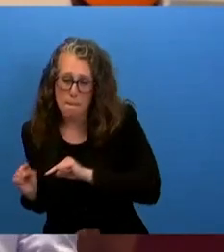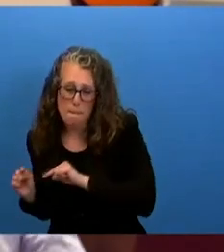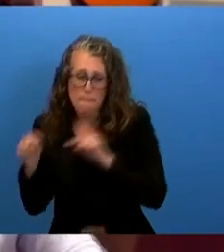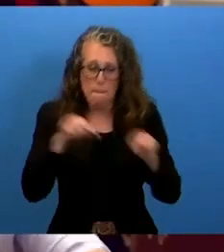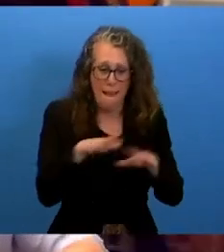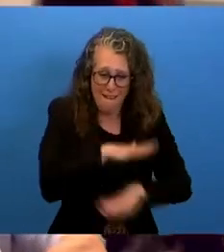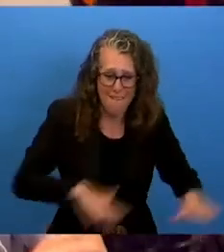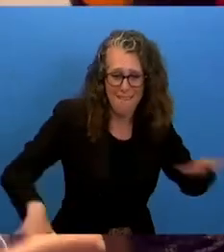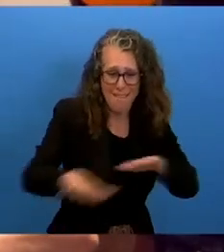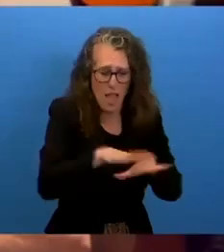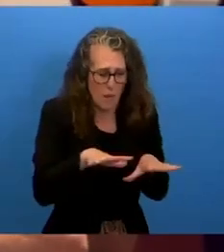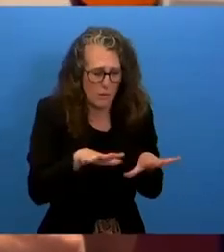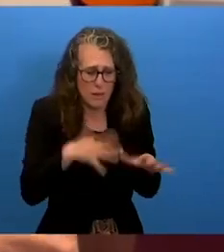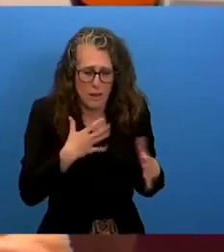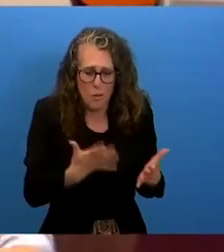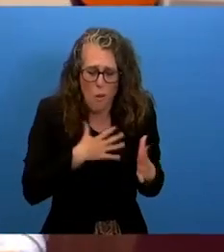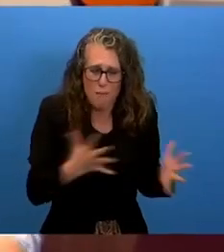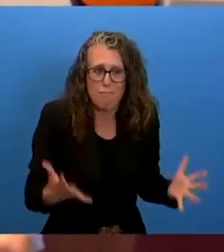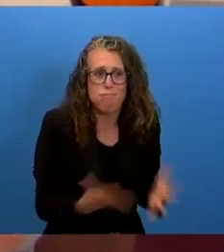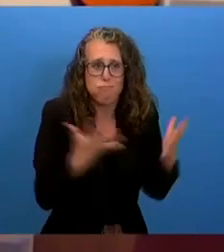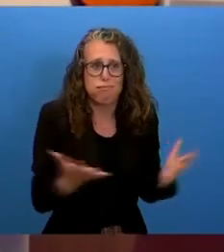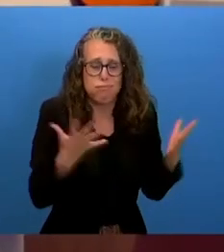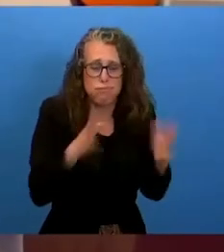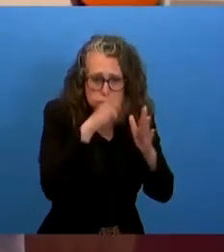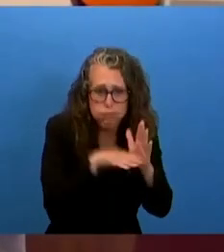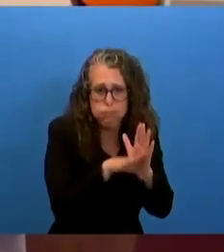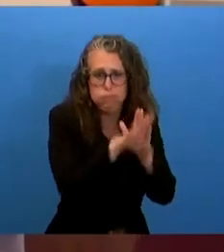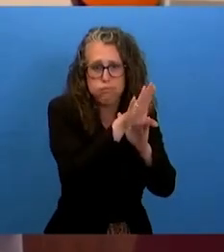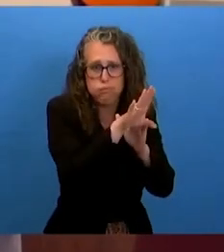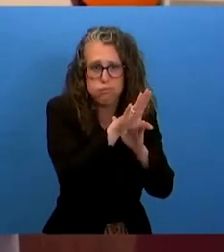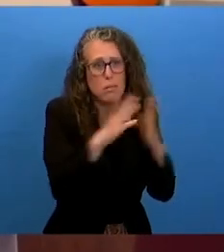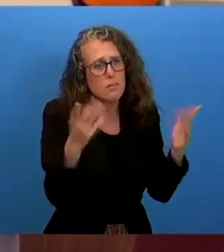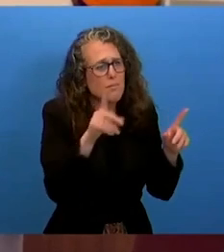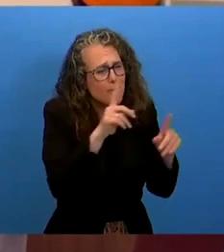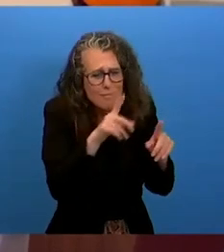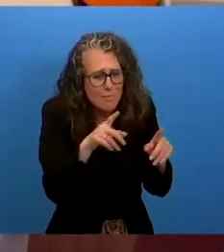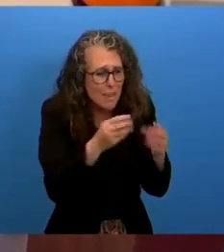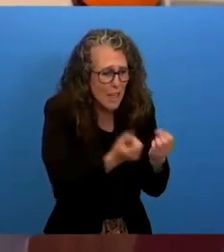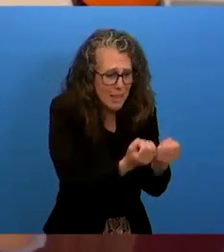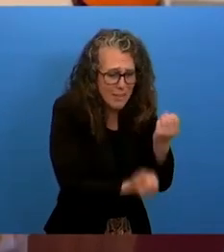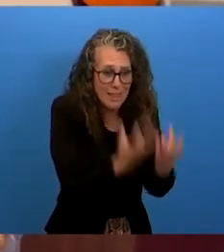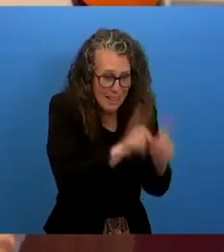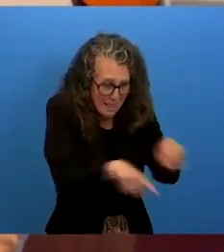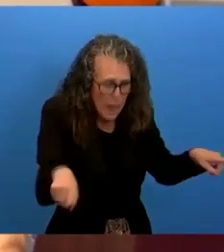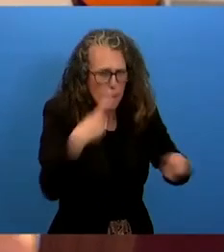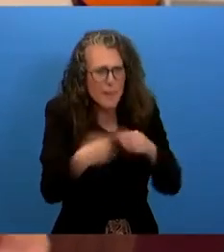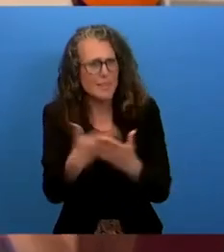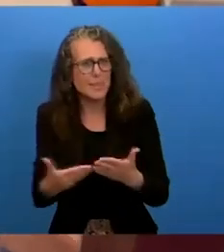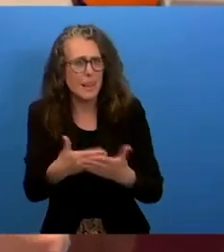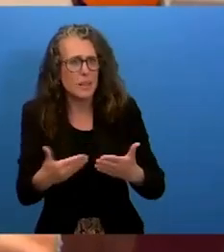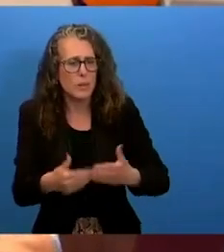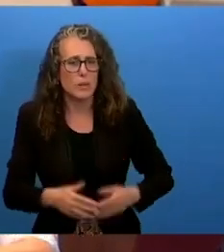that land which exists in those territories, and also this relates to our languages. The Global Plan of Action notes